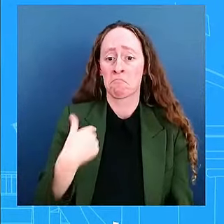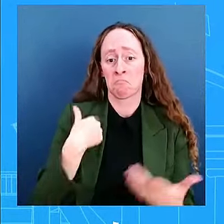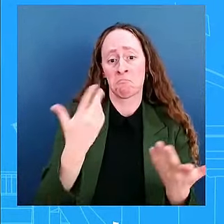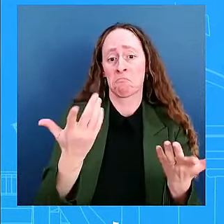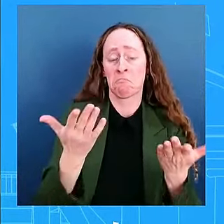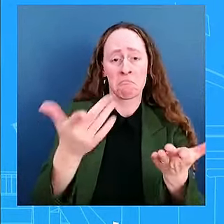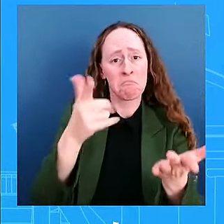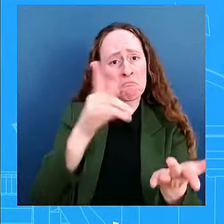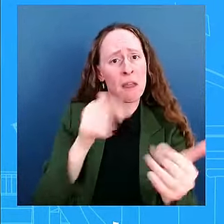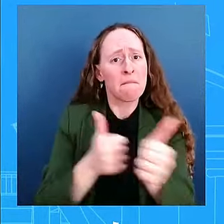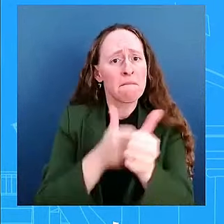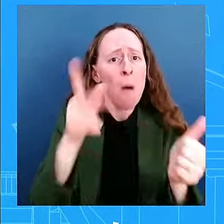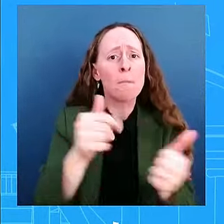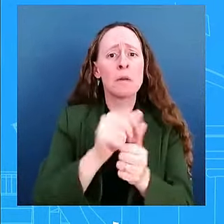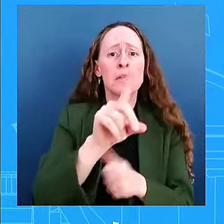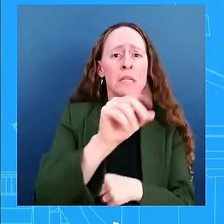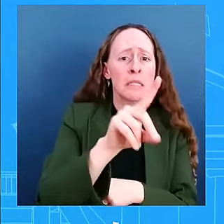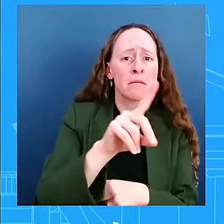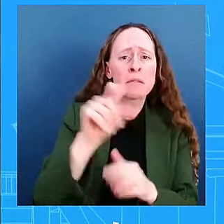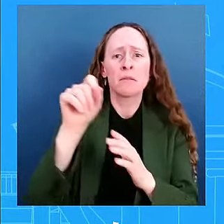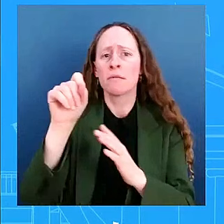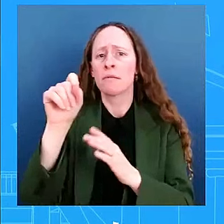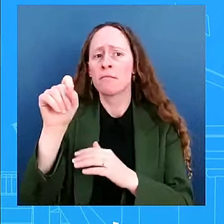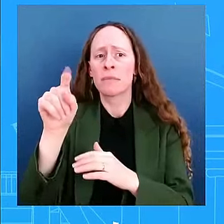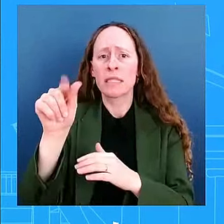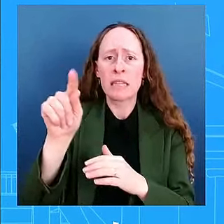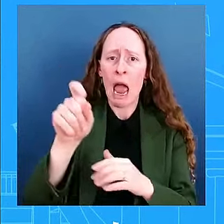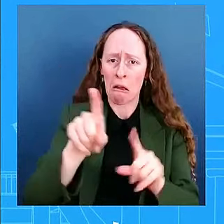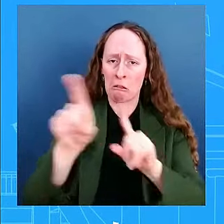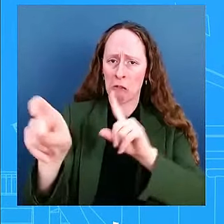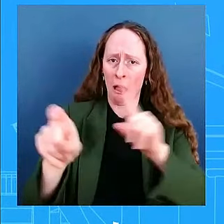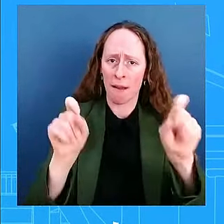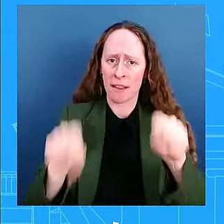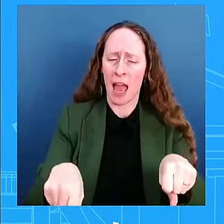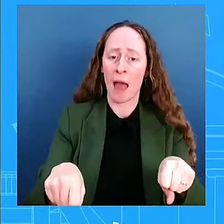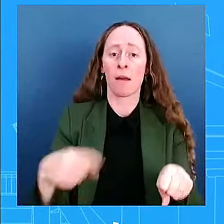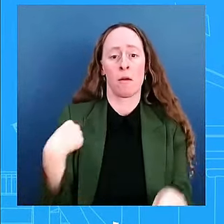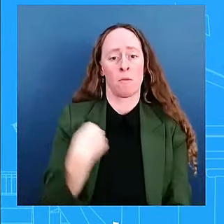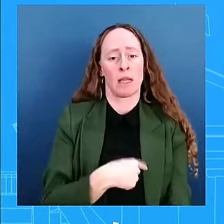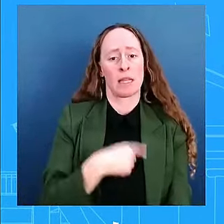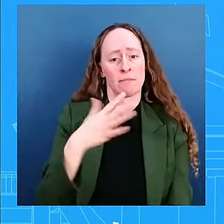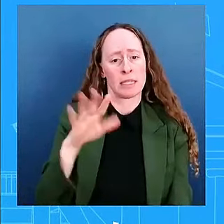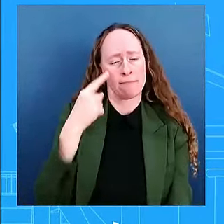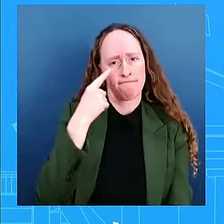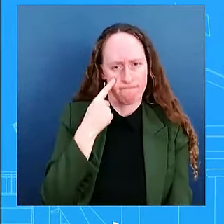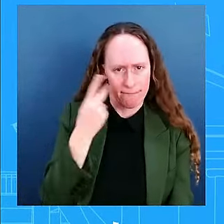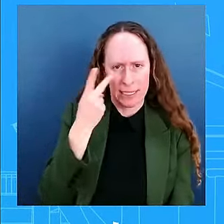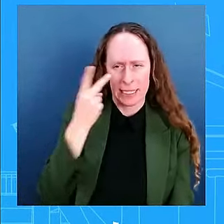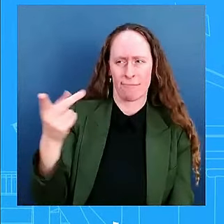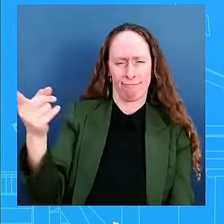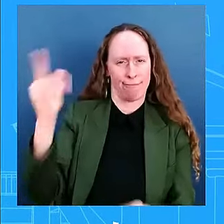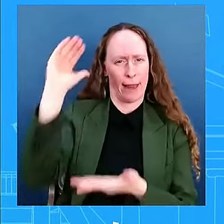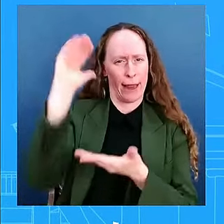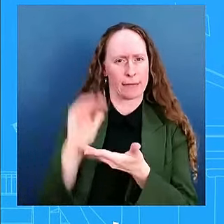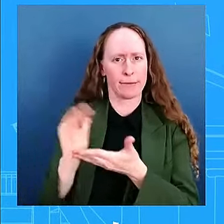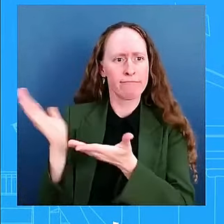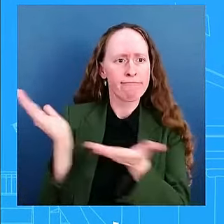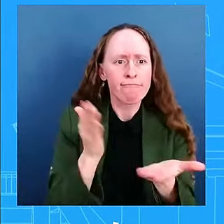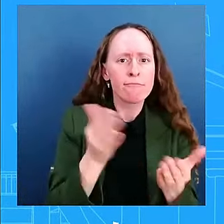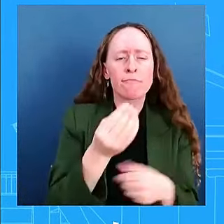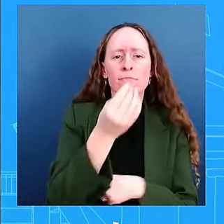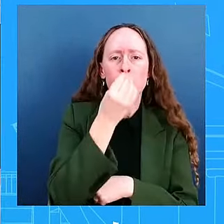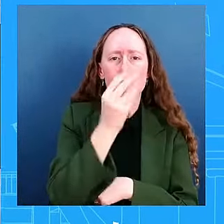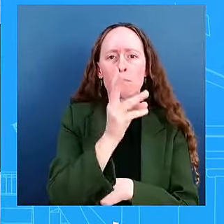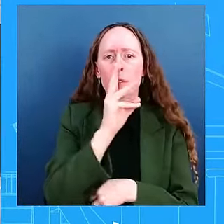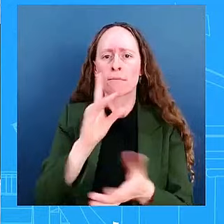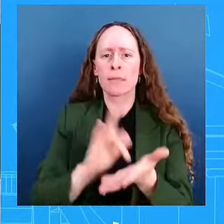is certainly connected to what we have seen, which is a decrease of humanitarian aid in Gaza. And so we wanted to address that with Israel.